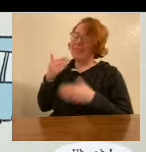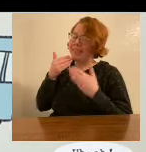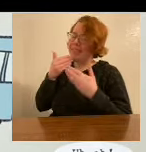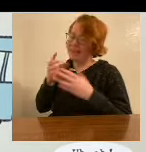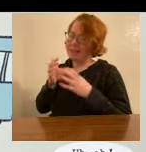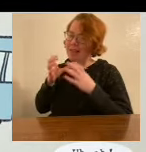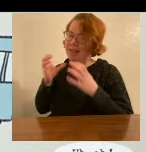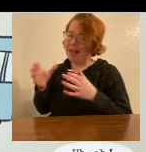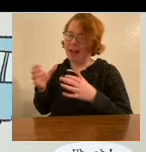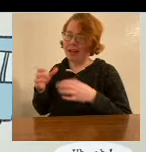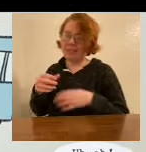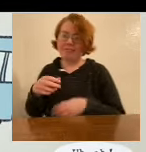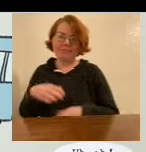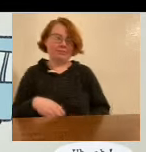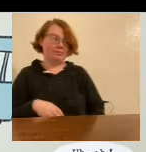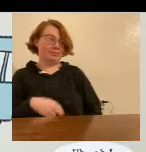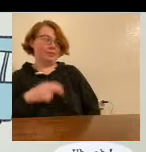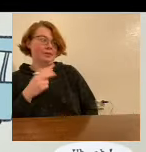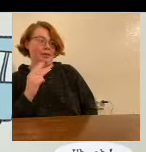Uh-oh.